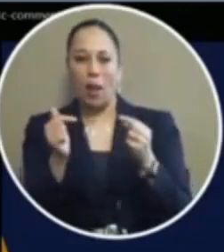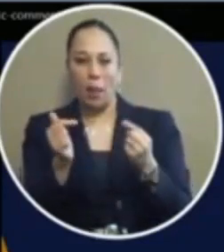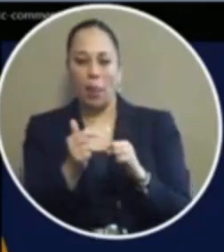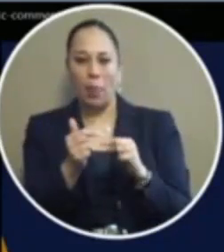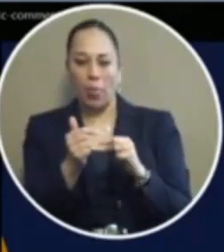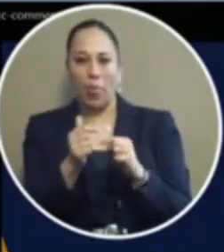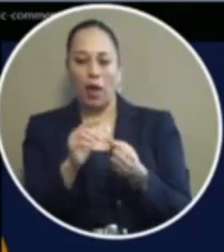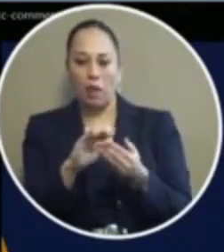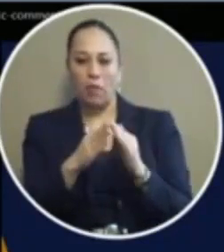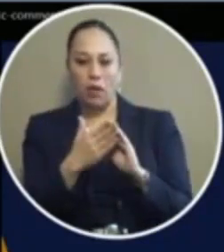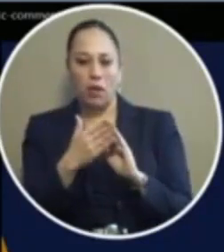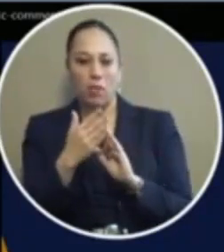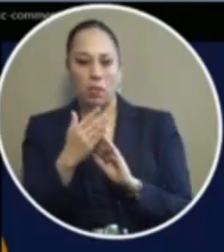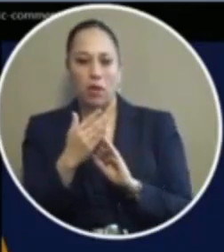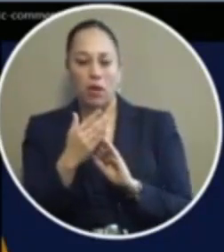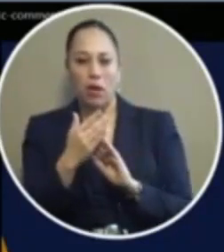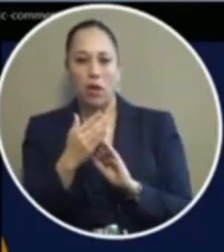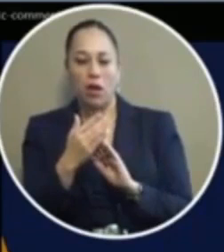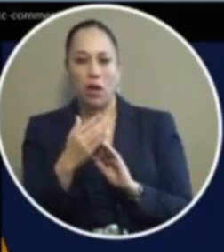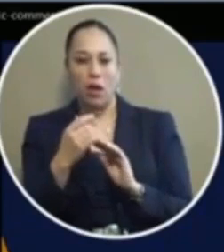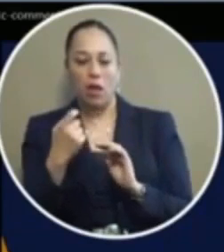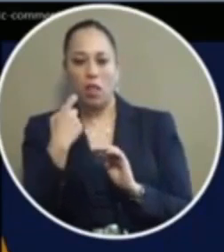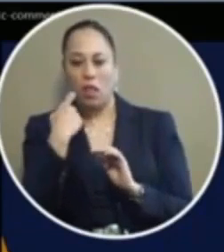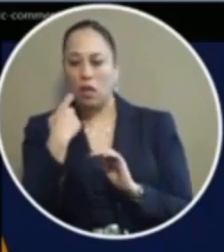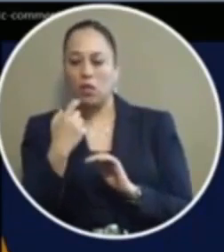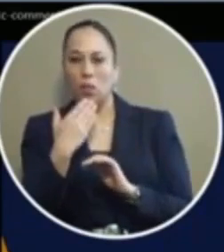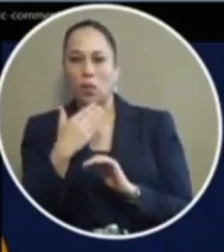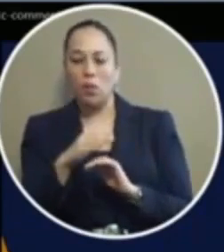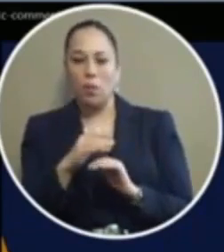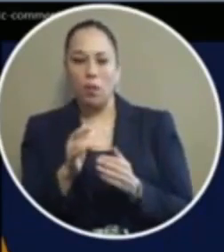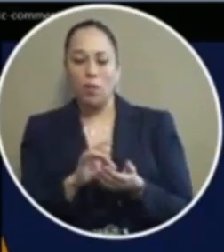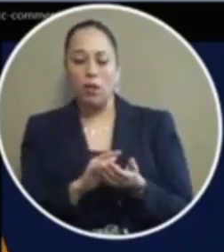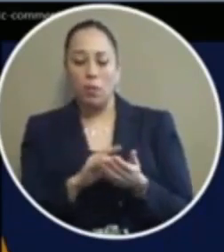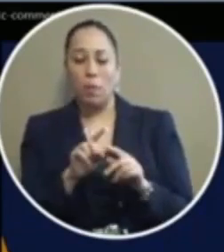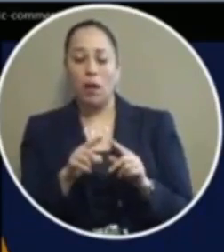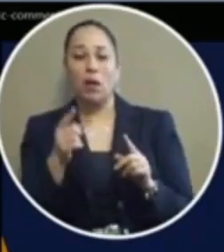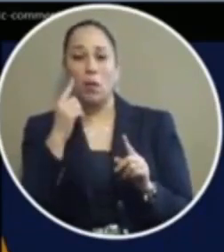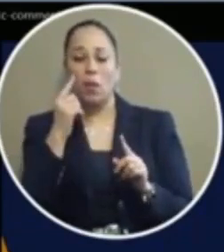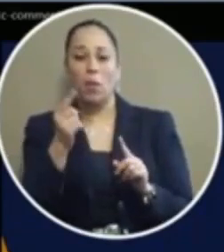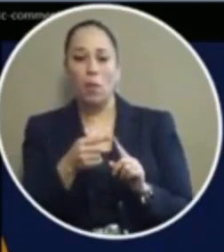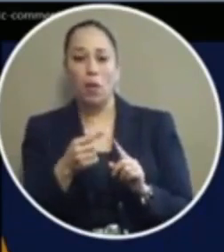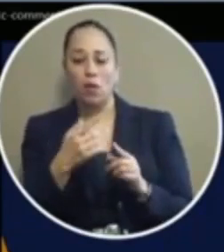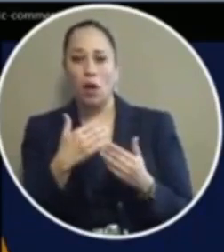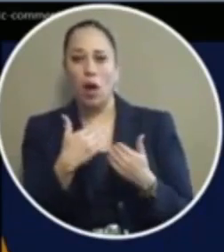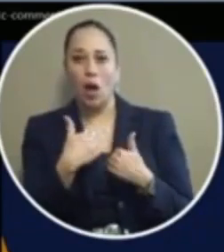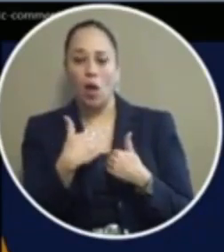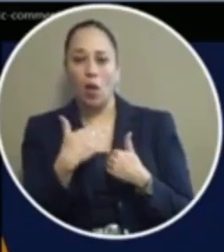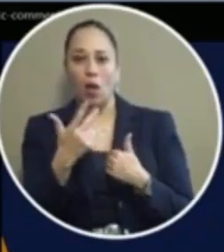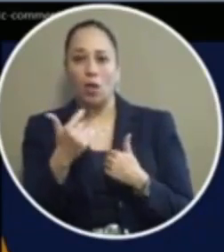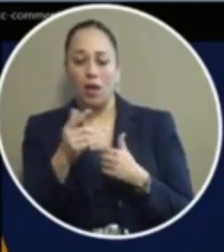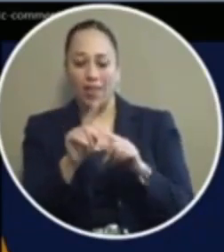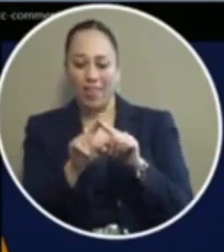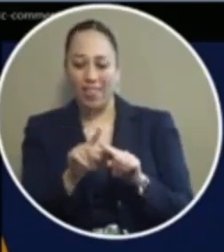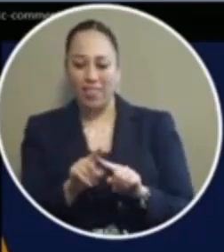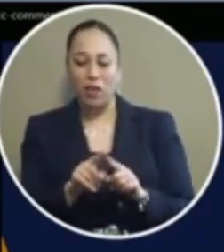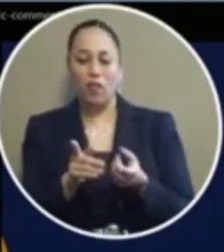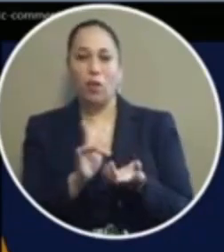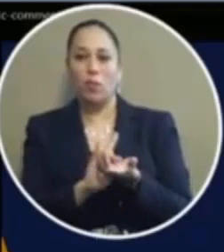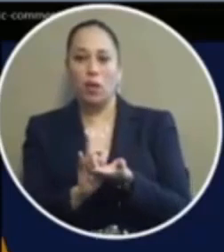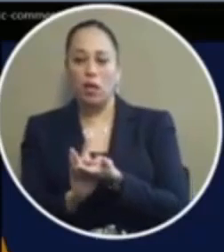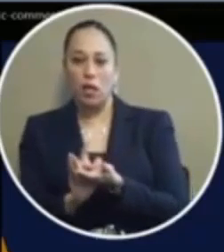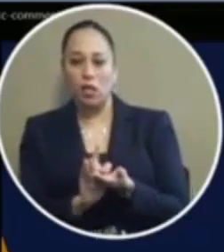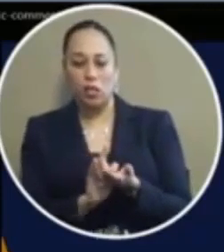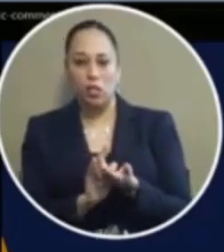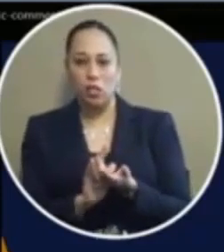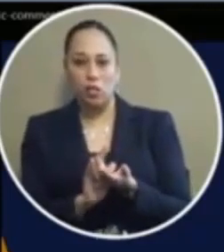addictions brought on by opiates and benzos at one point i was on 13 different medications nine